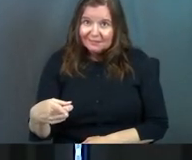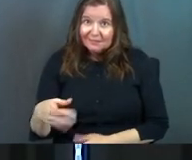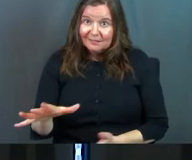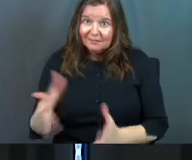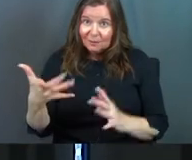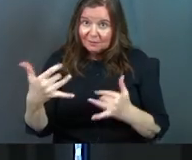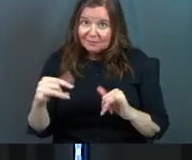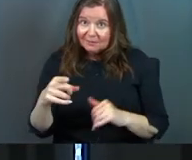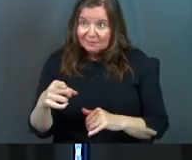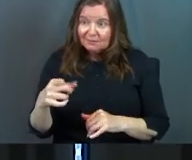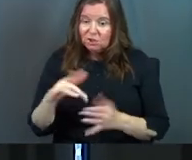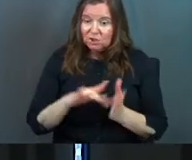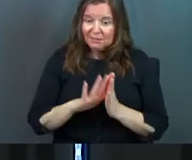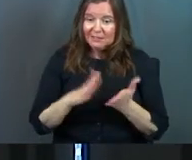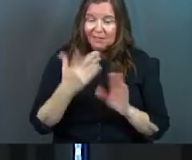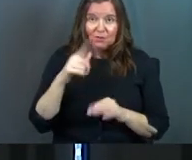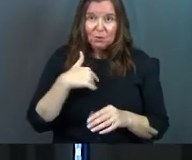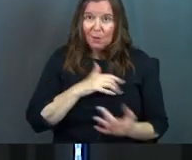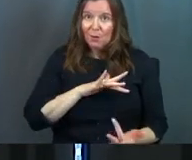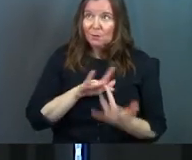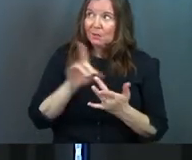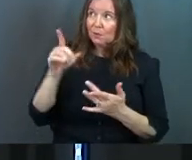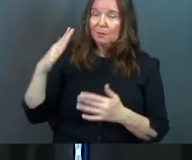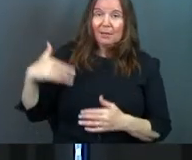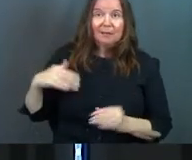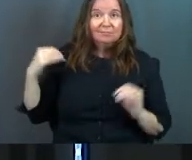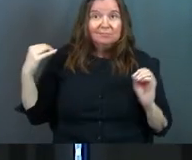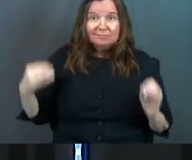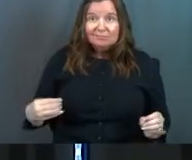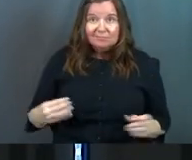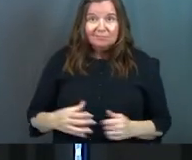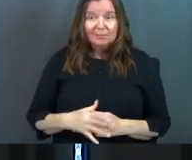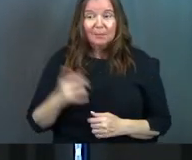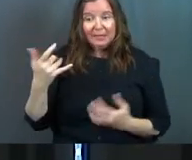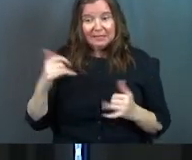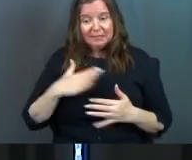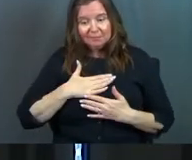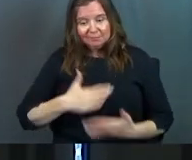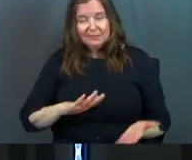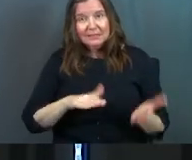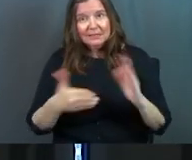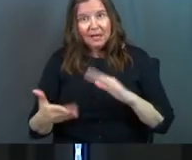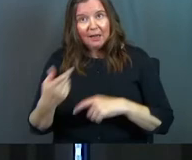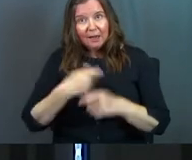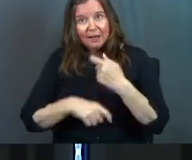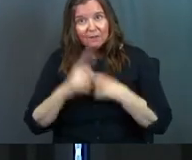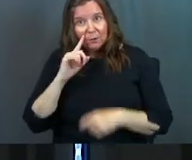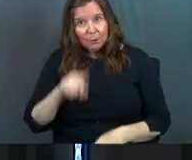Jesus died for you. You hadn't reached out to Him yet. But He still died for you.